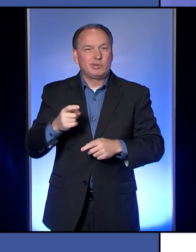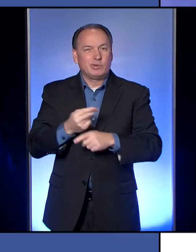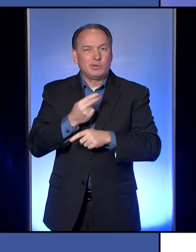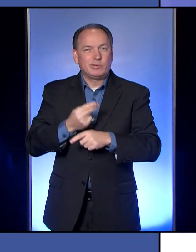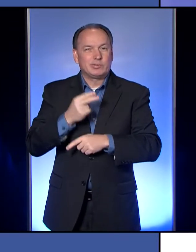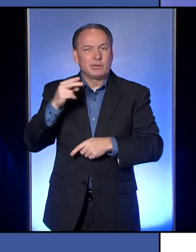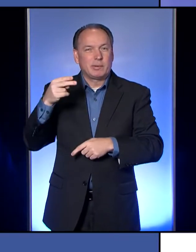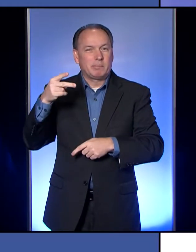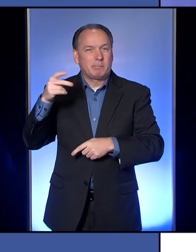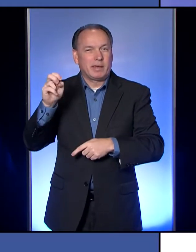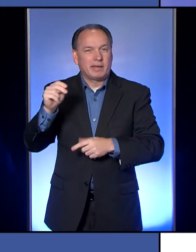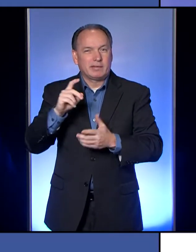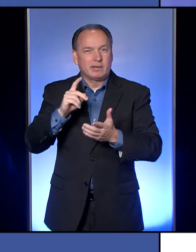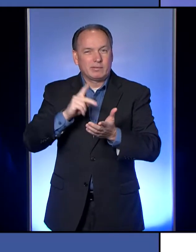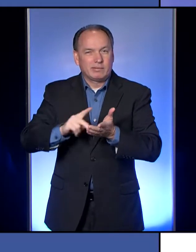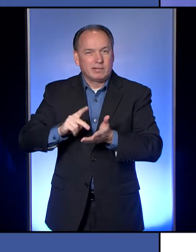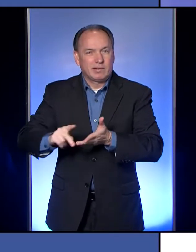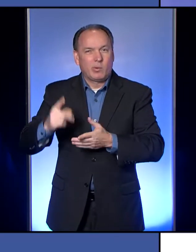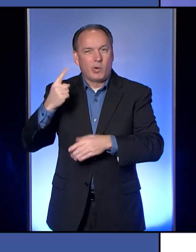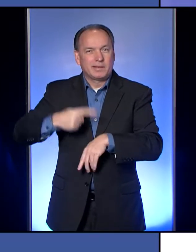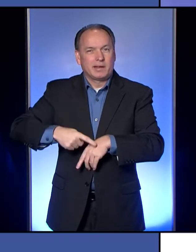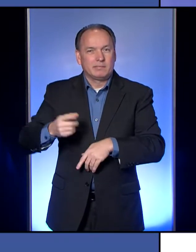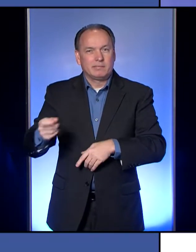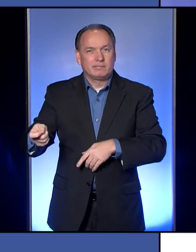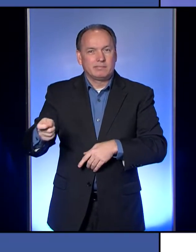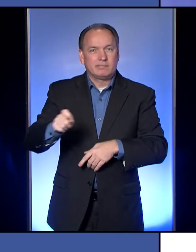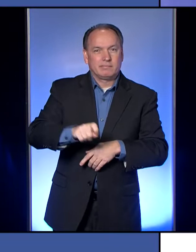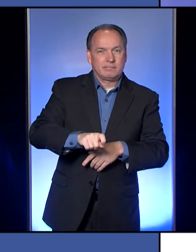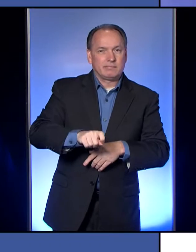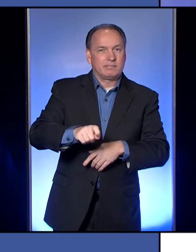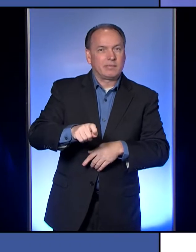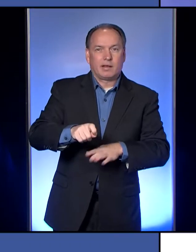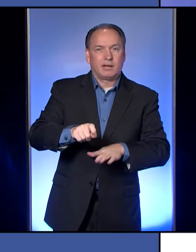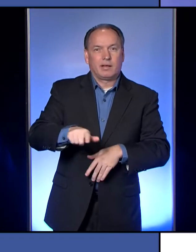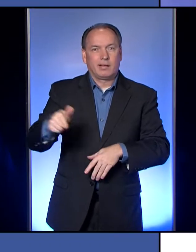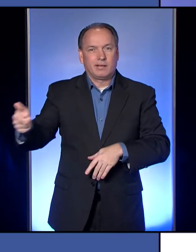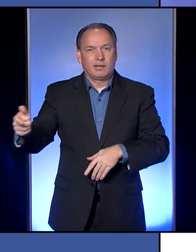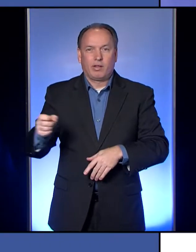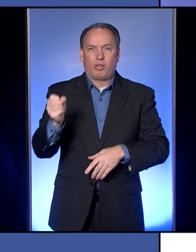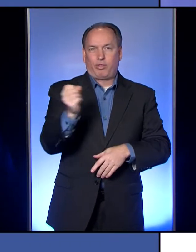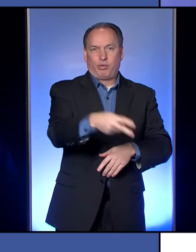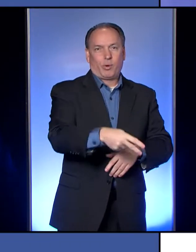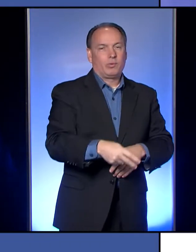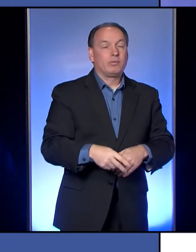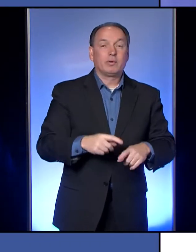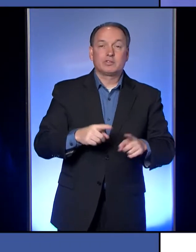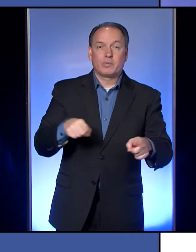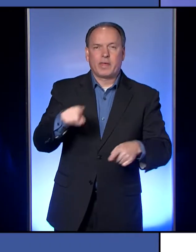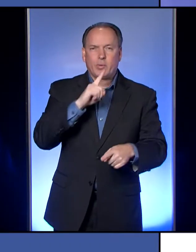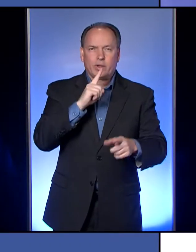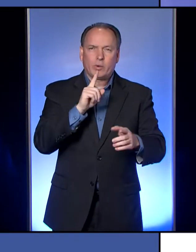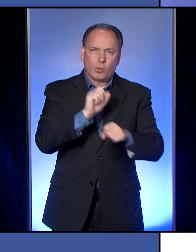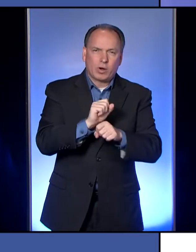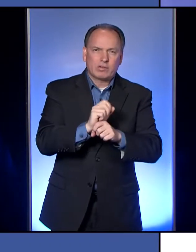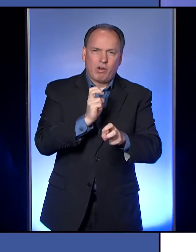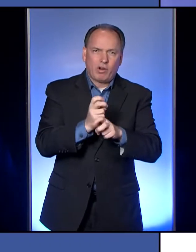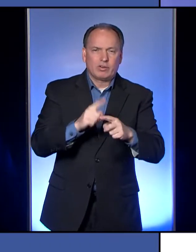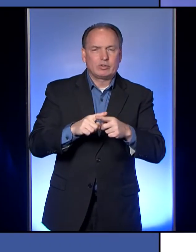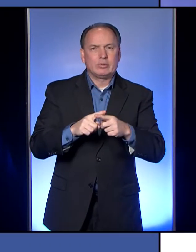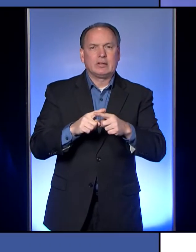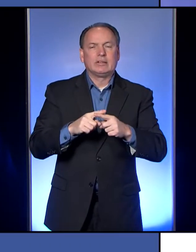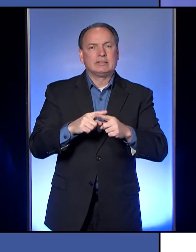a one-time use. And then that pen, I think the person probably took it with them or it was thrown away. So they really worked hard to